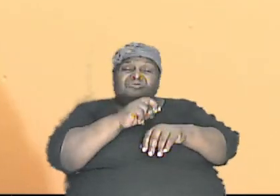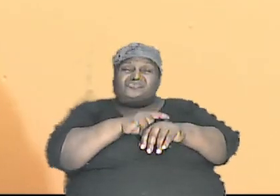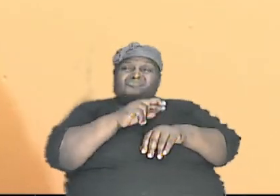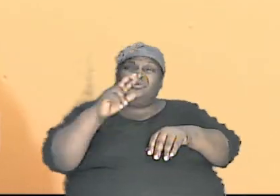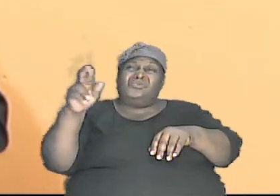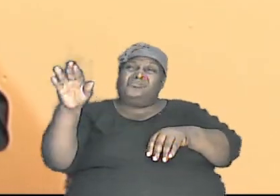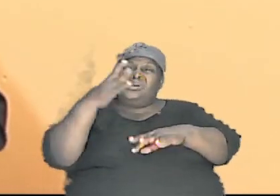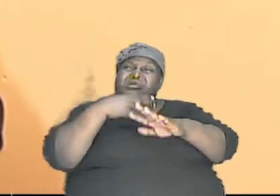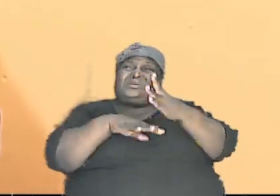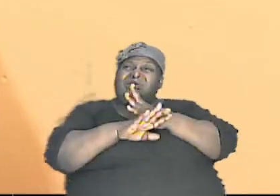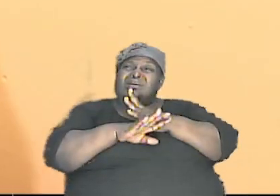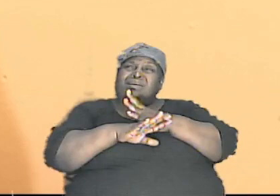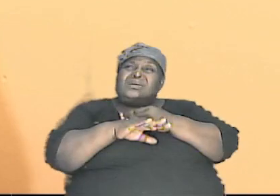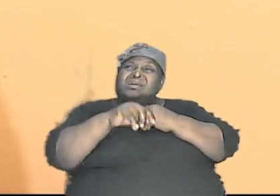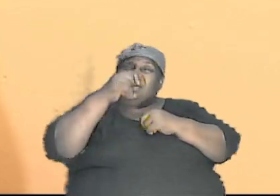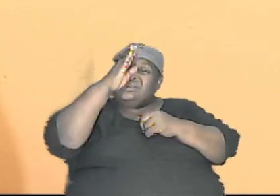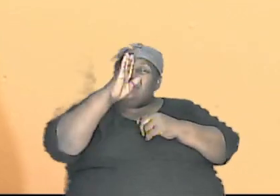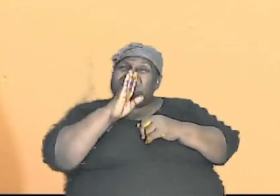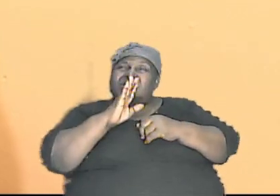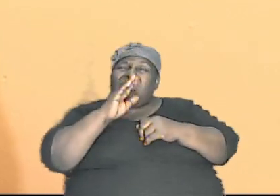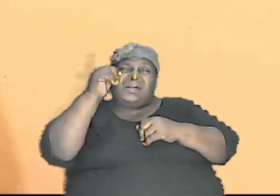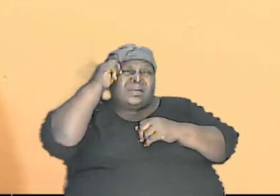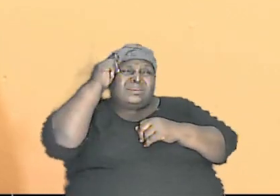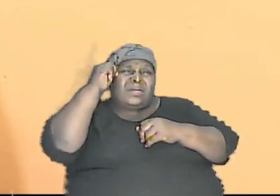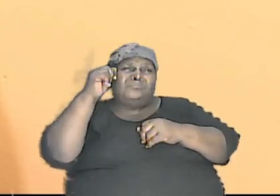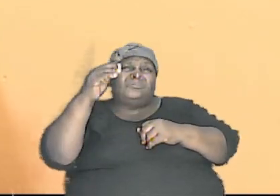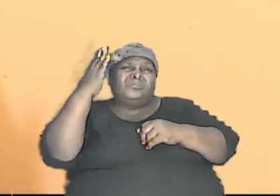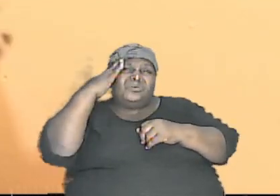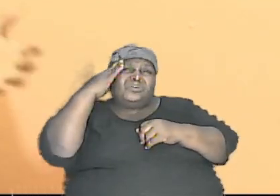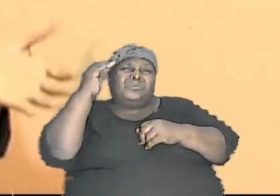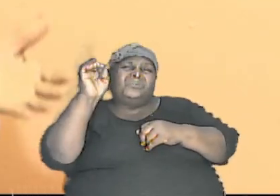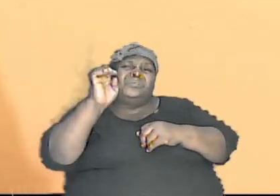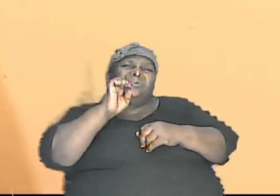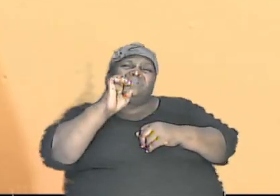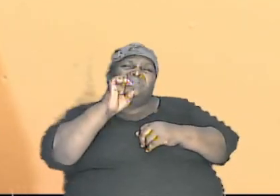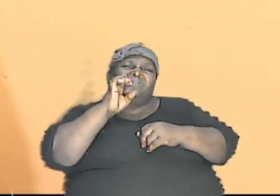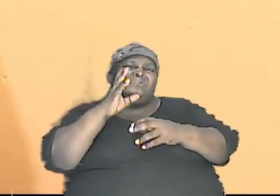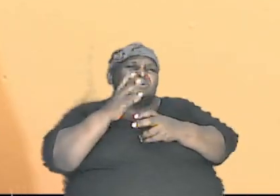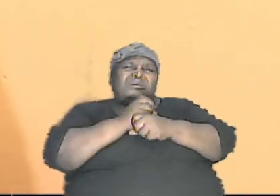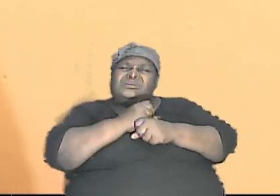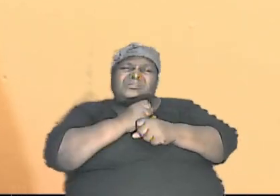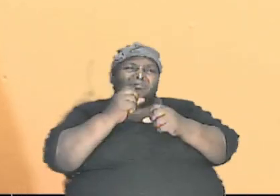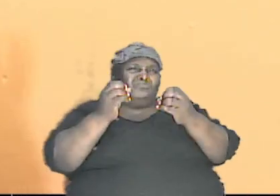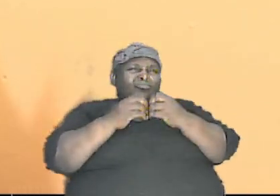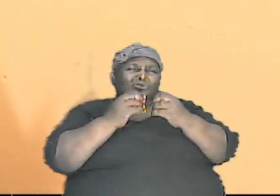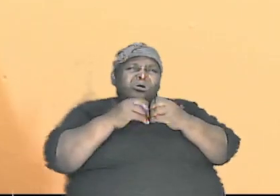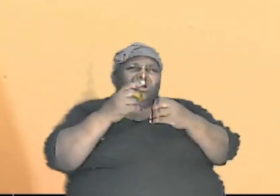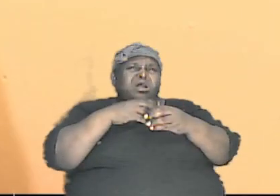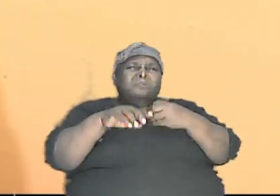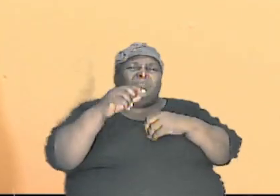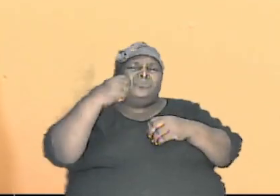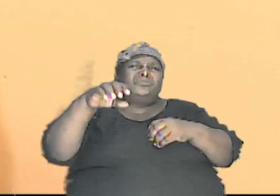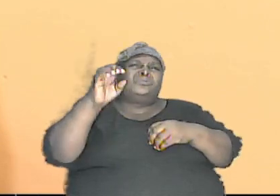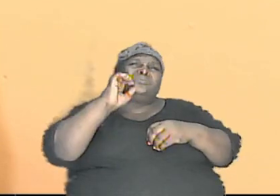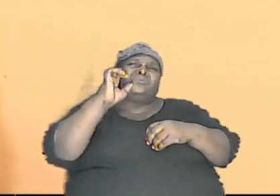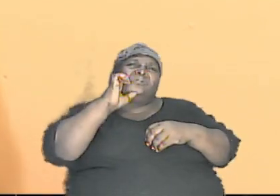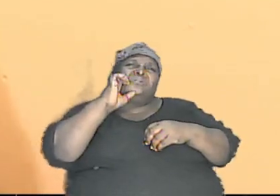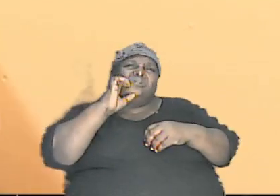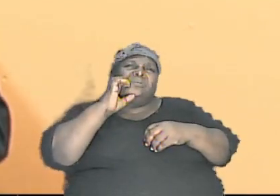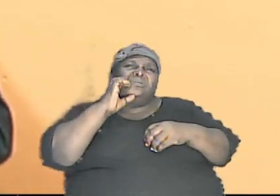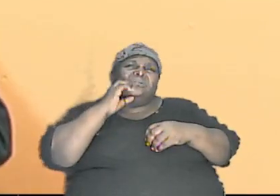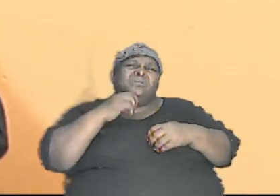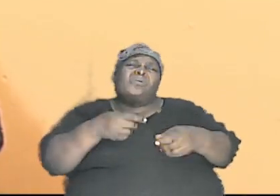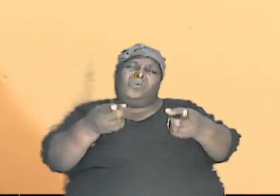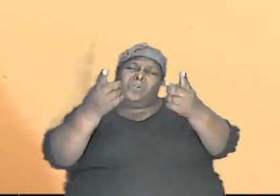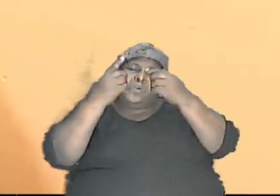Adam knew Eve it's not getting to know more about her it's a term that meant they came together